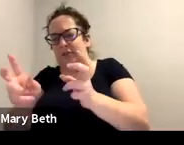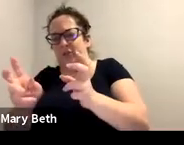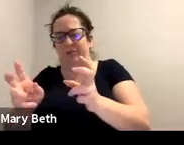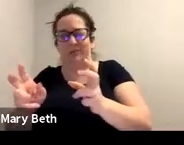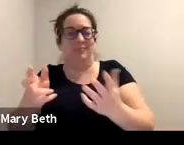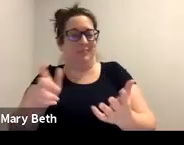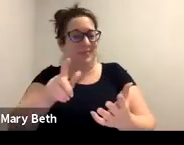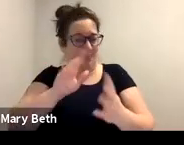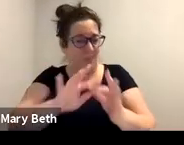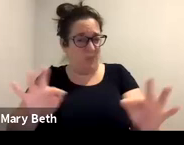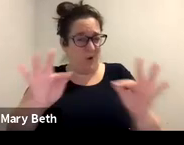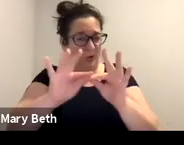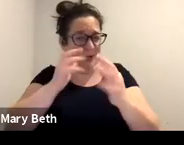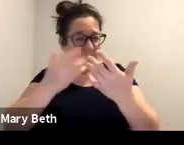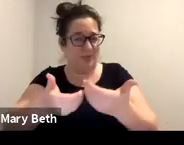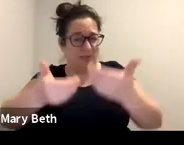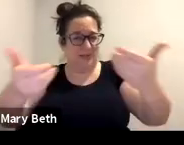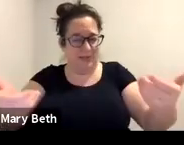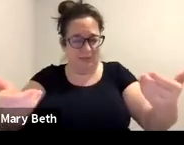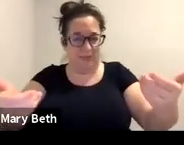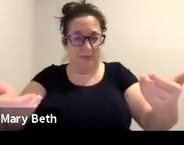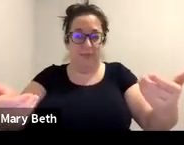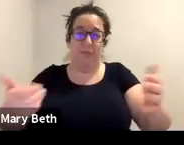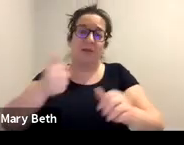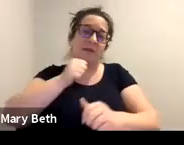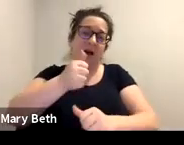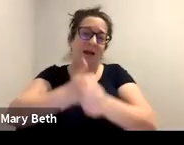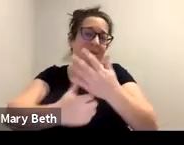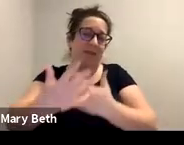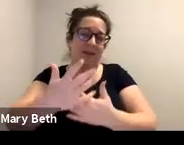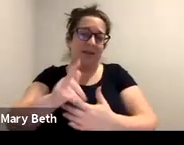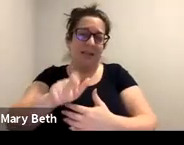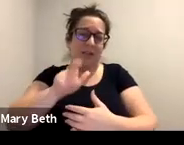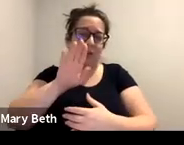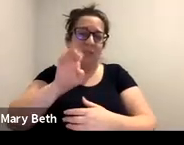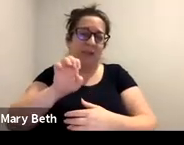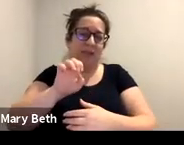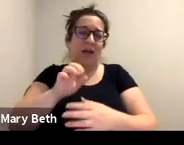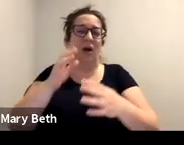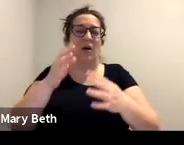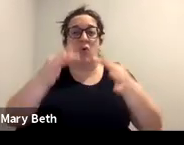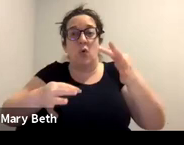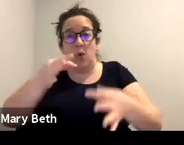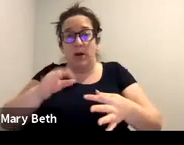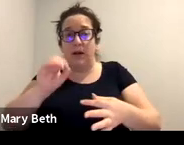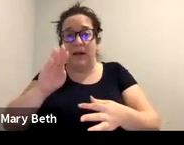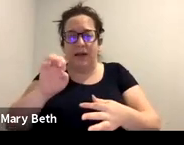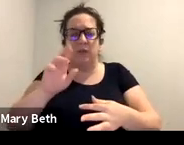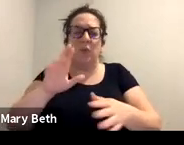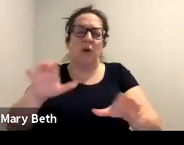needs to be a court case that is filed. Not everything is necessarily actionable,